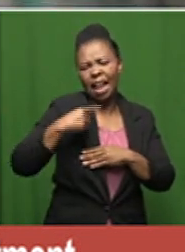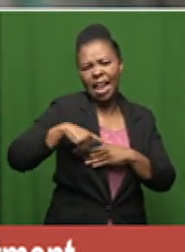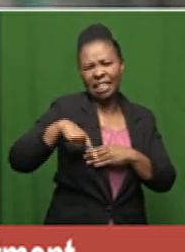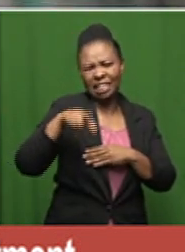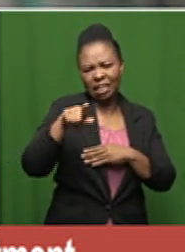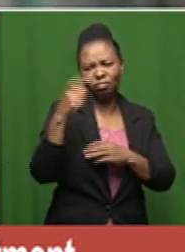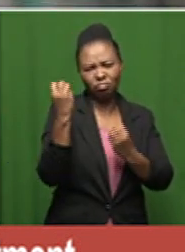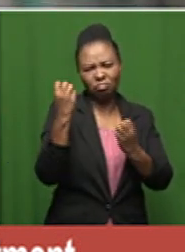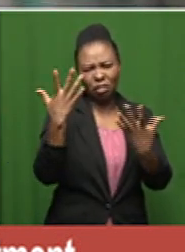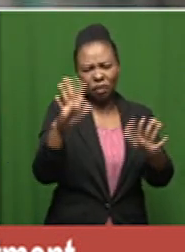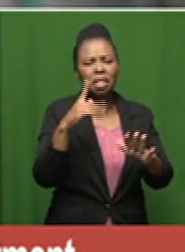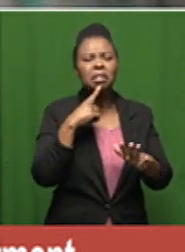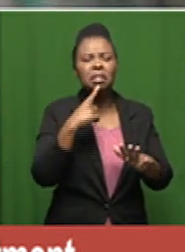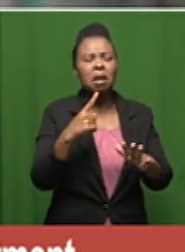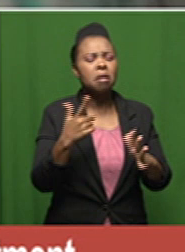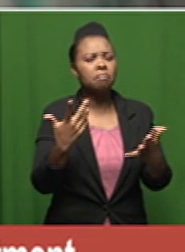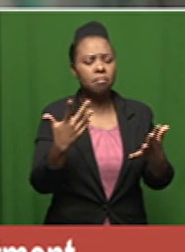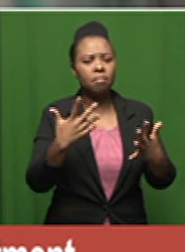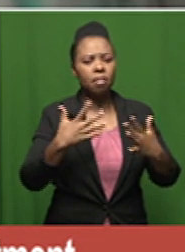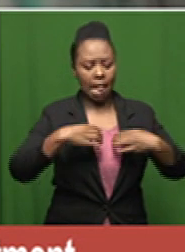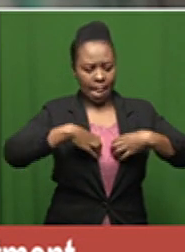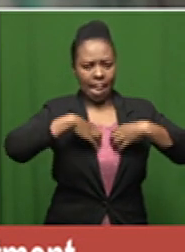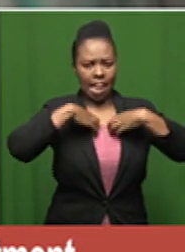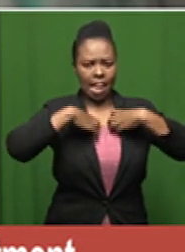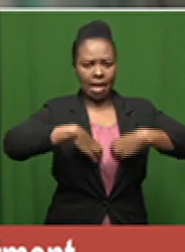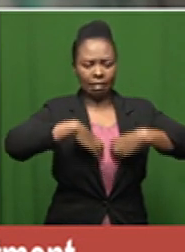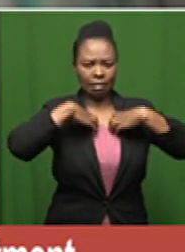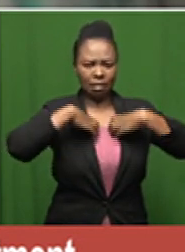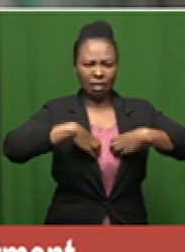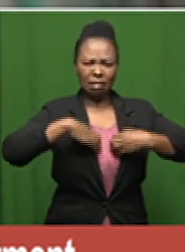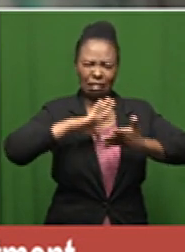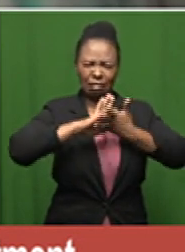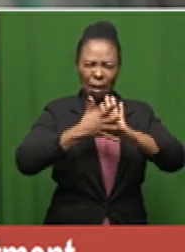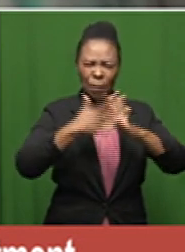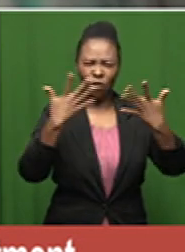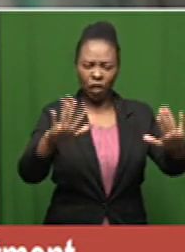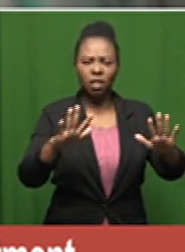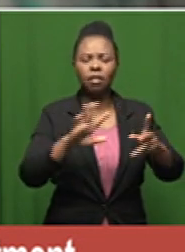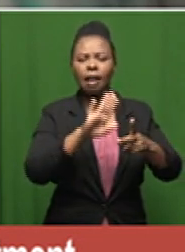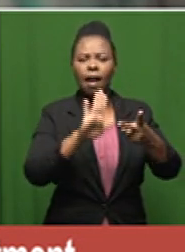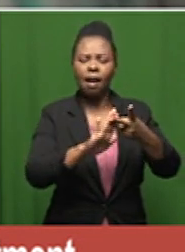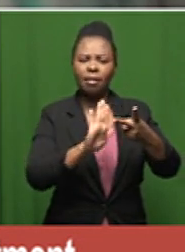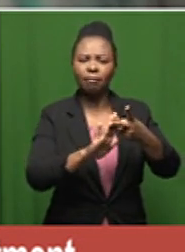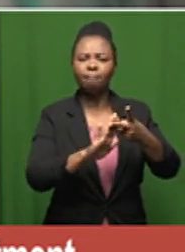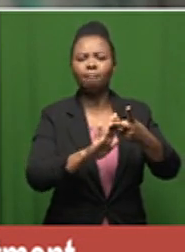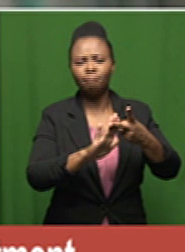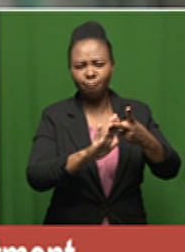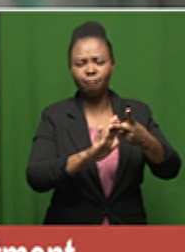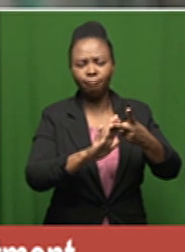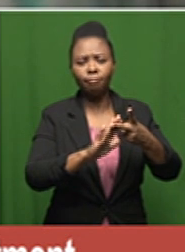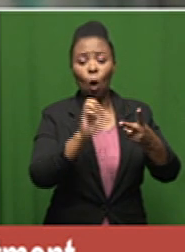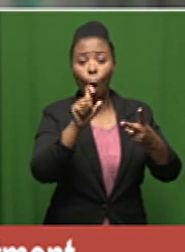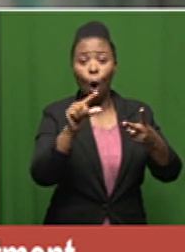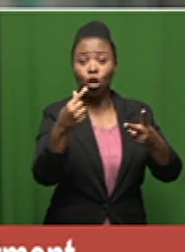um she that the lungs are damaged and that you become uh and that you have low